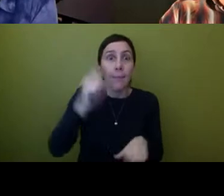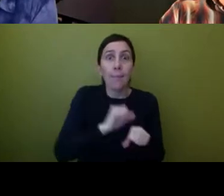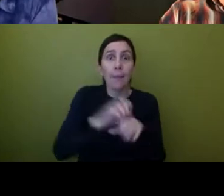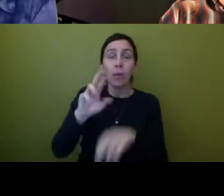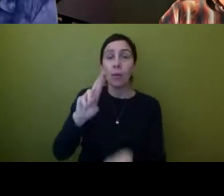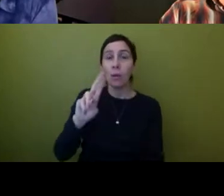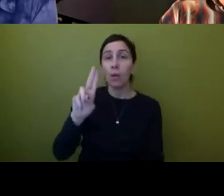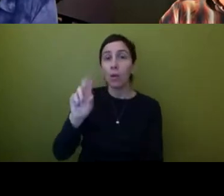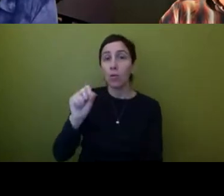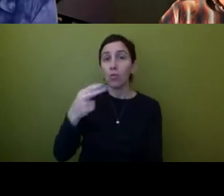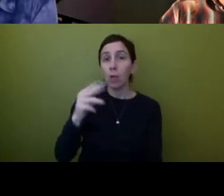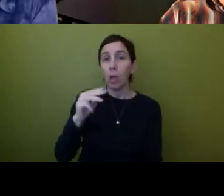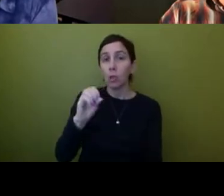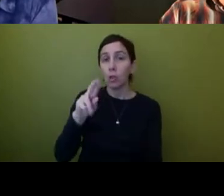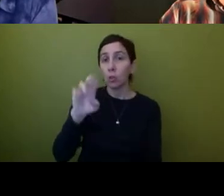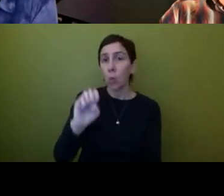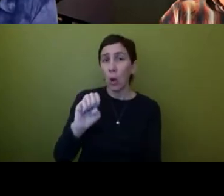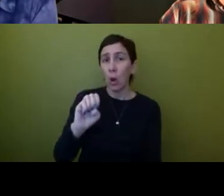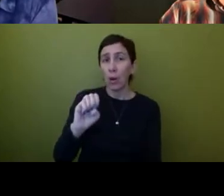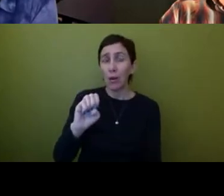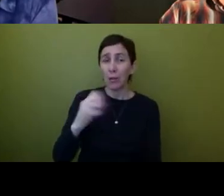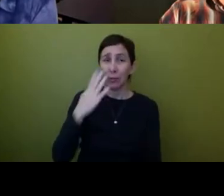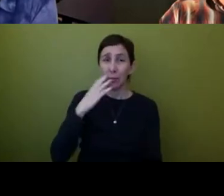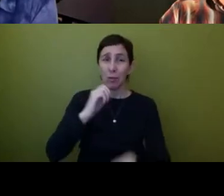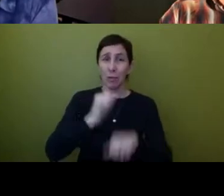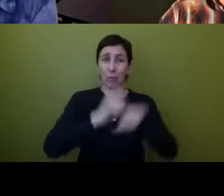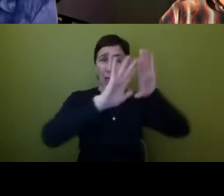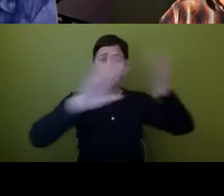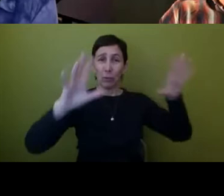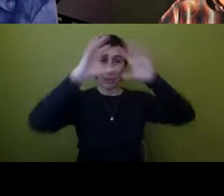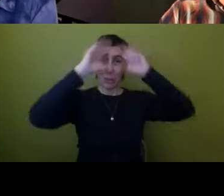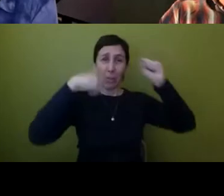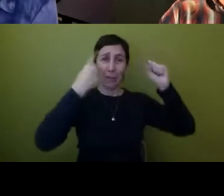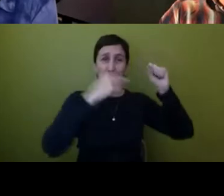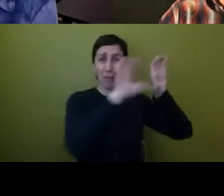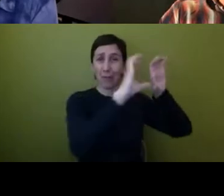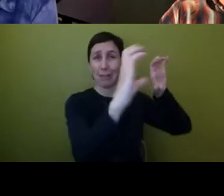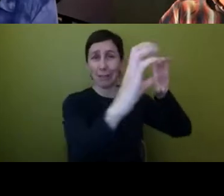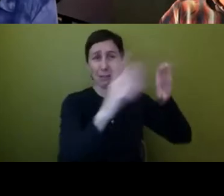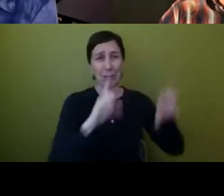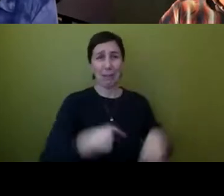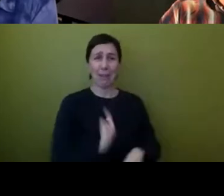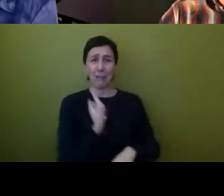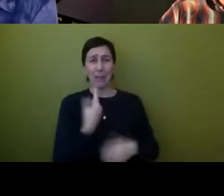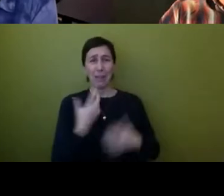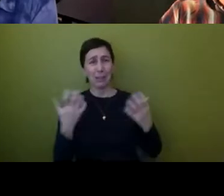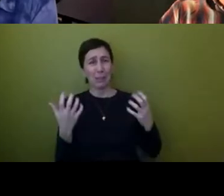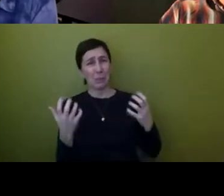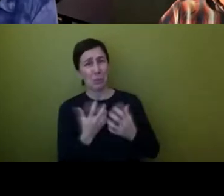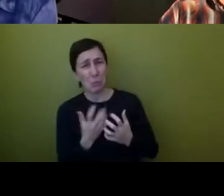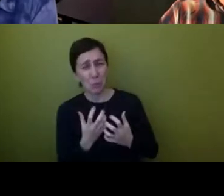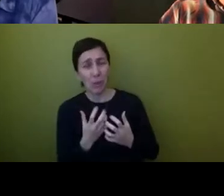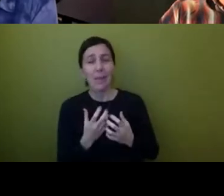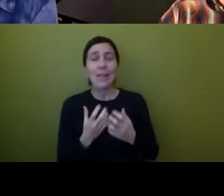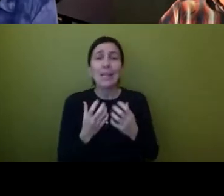rushmore is is the most offensive thing ever created in the united states one of you mean so much uh sacred